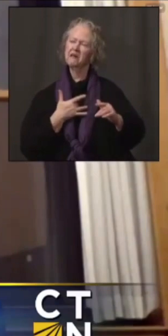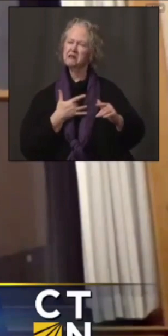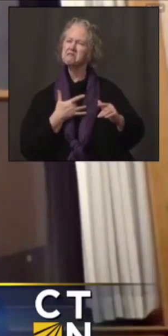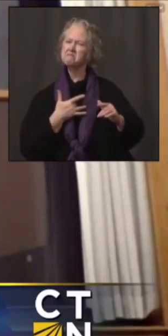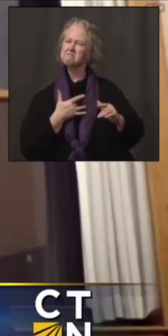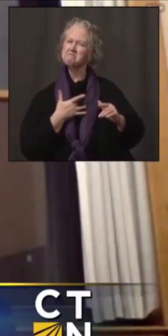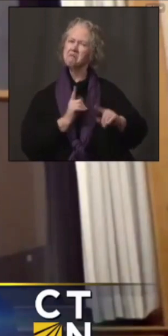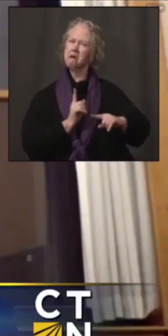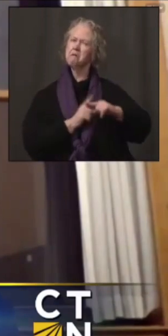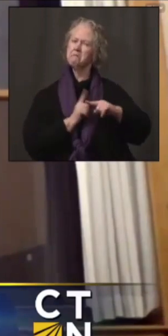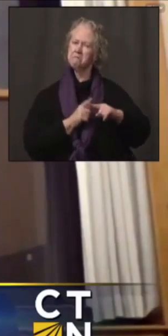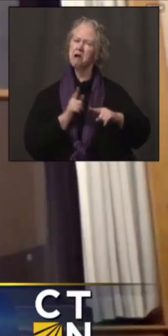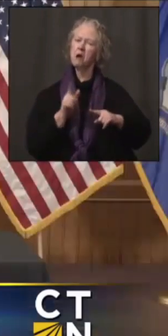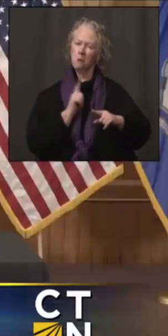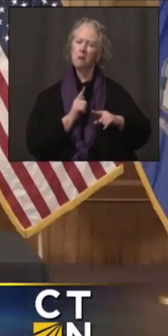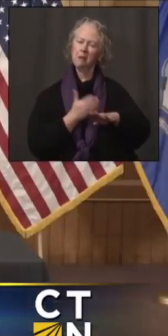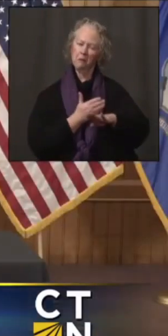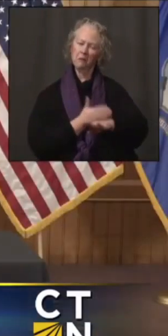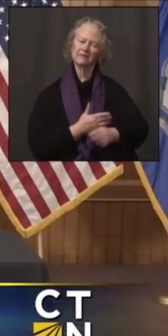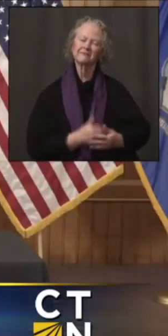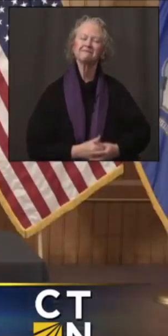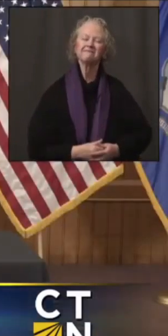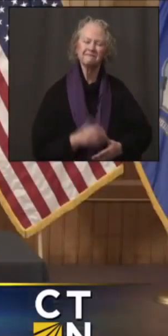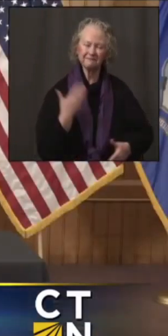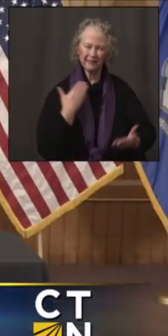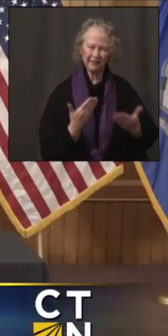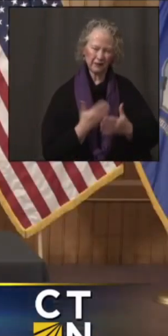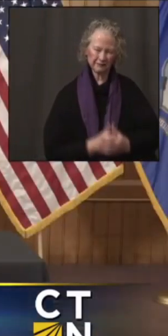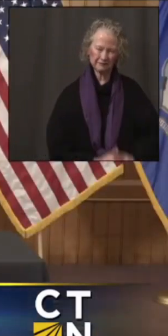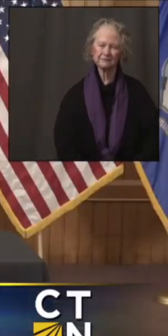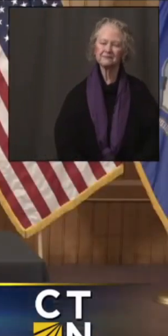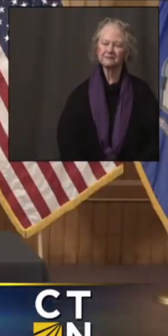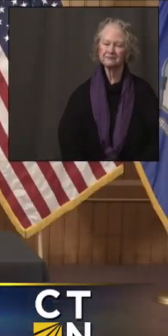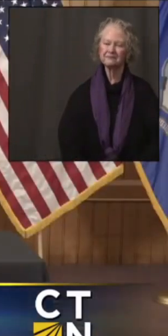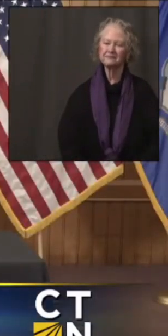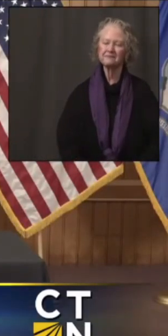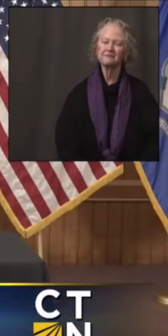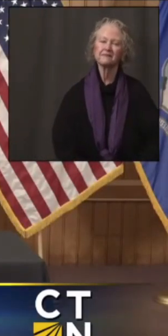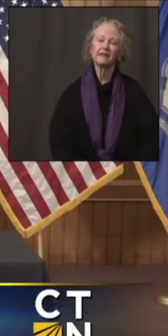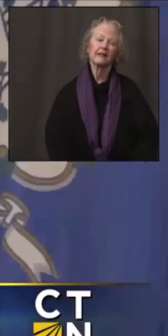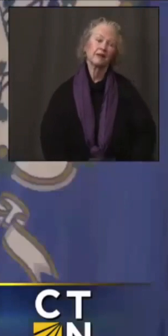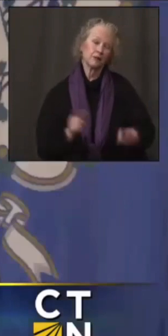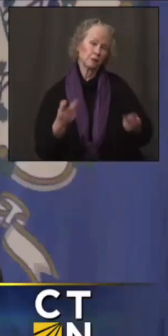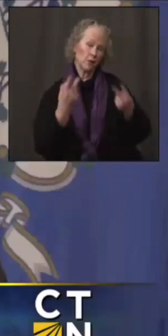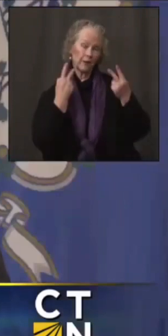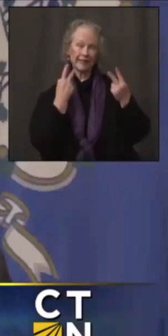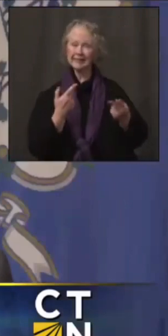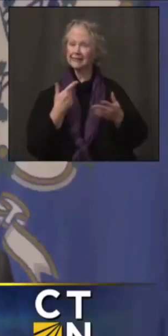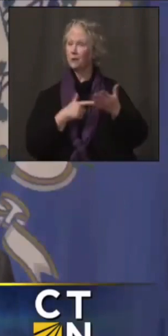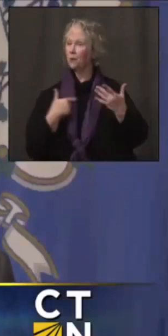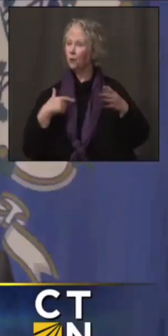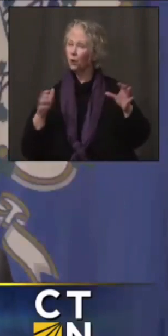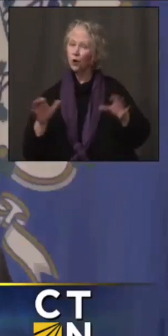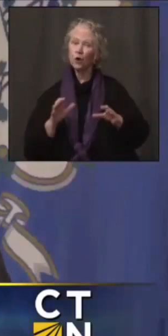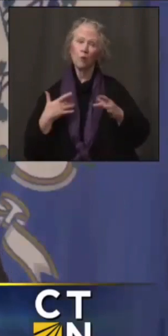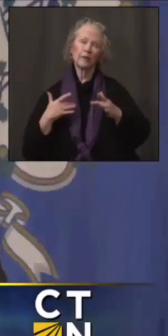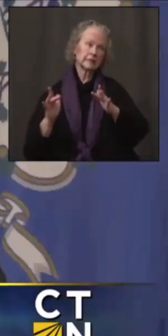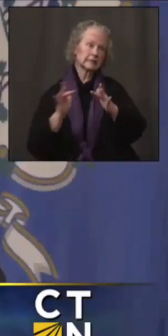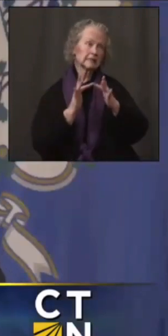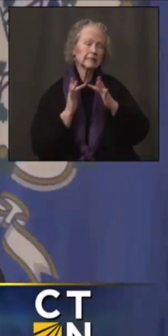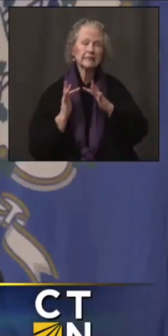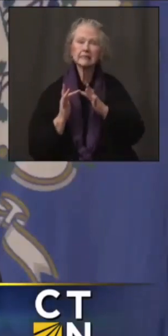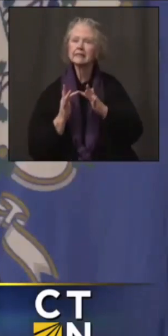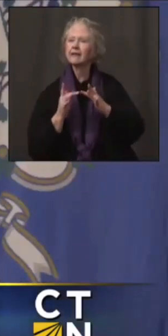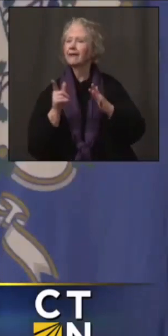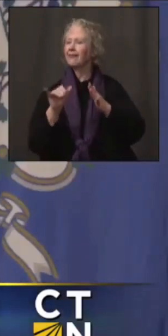numbers will go up. All right. Thank you, everyone. I appreciate it. Yeah, that's right, Emily. You can see what we're doing in terms of public outreach. You can see that,